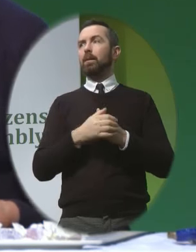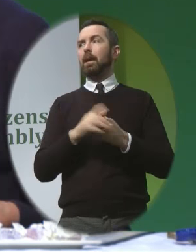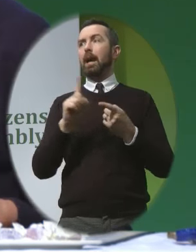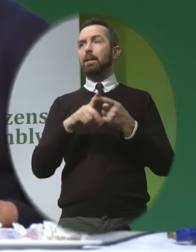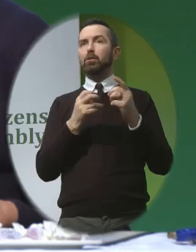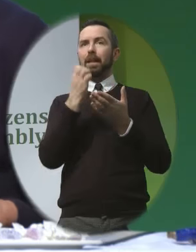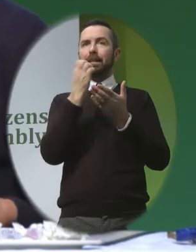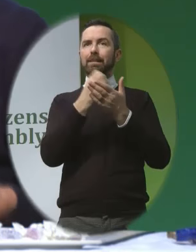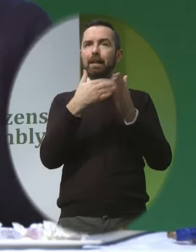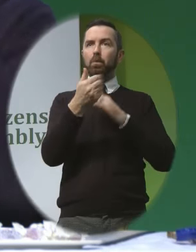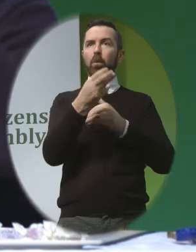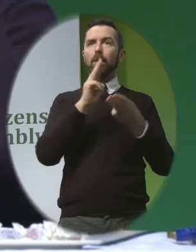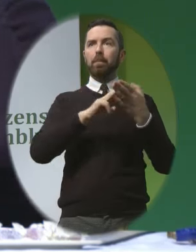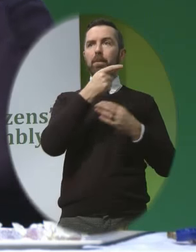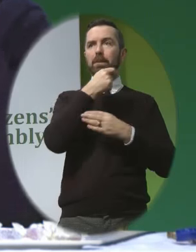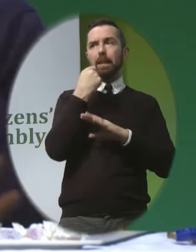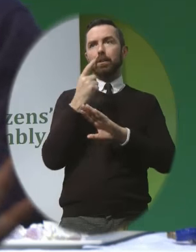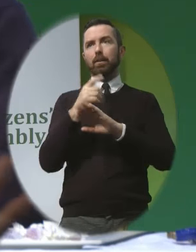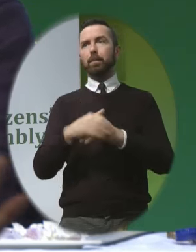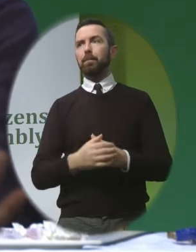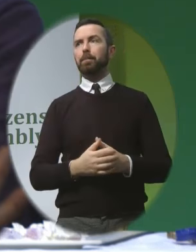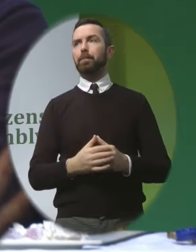member said Alright, we'll take the first question